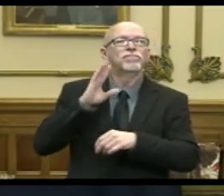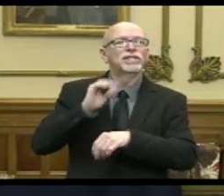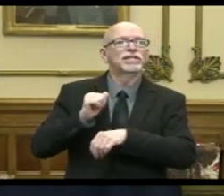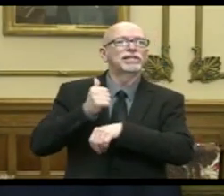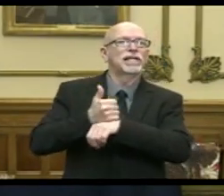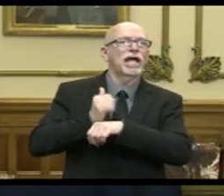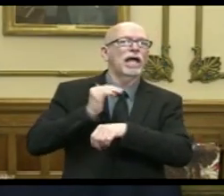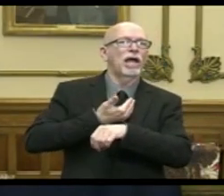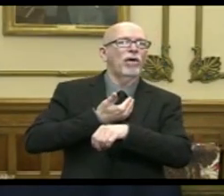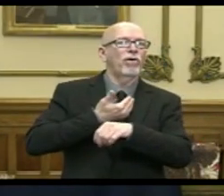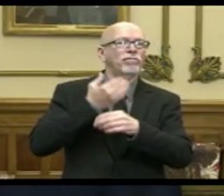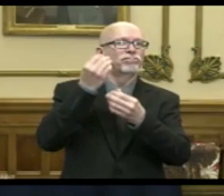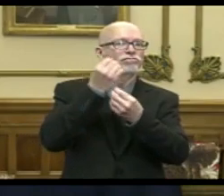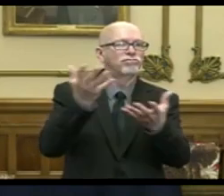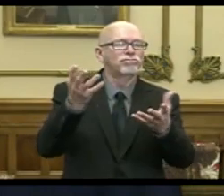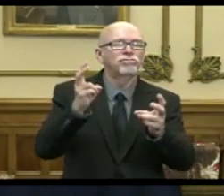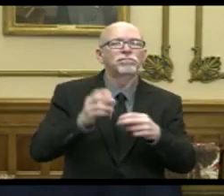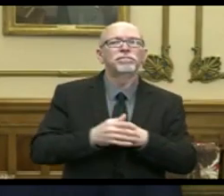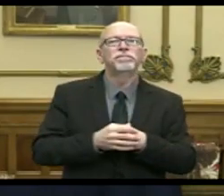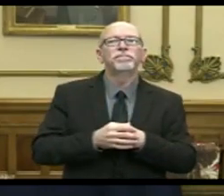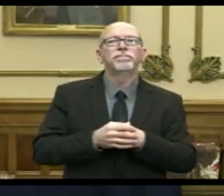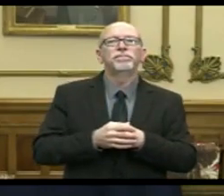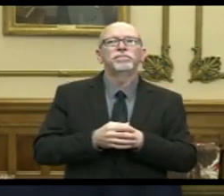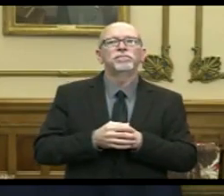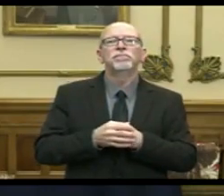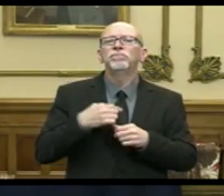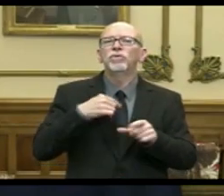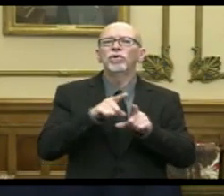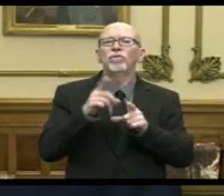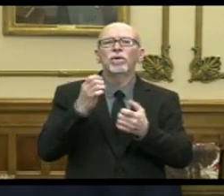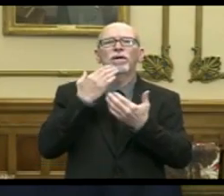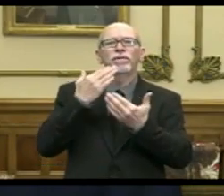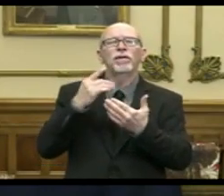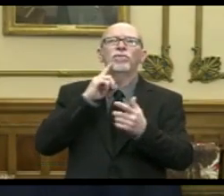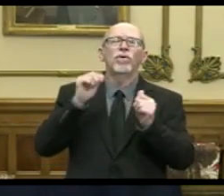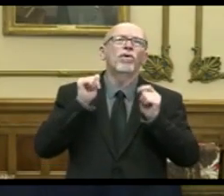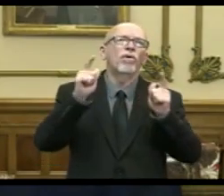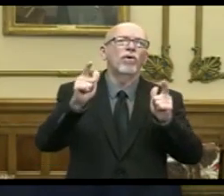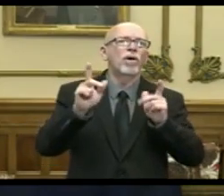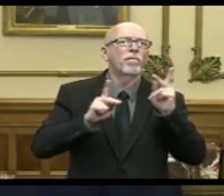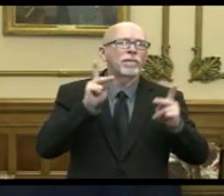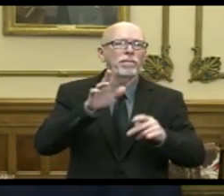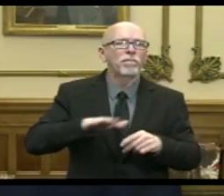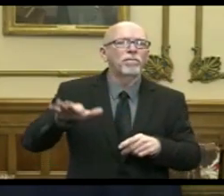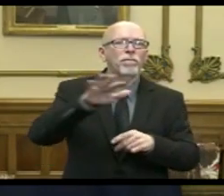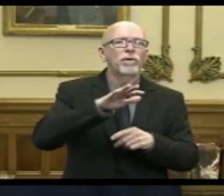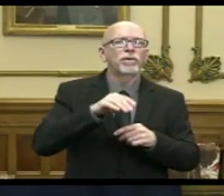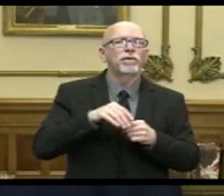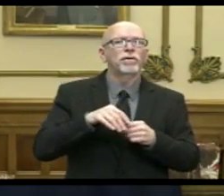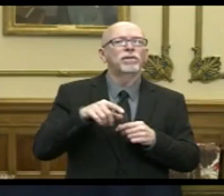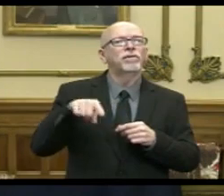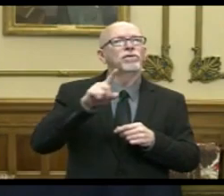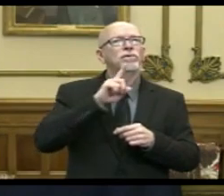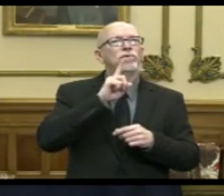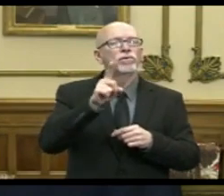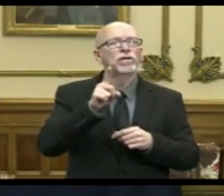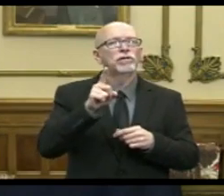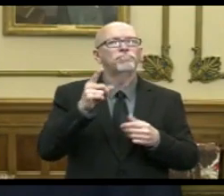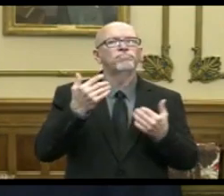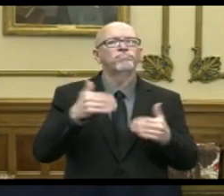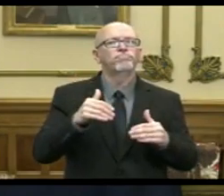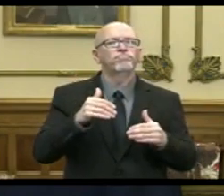stage. I did want to also say thank you to all the Hoosiers who really took to heart